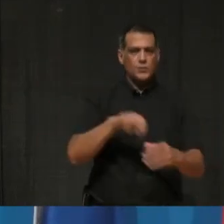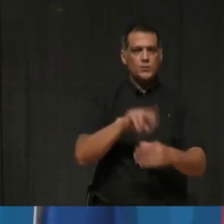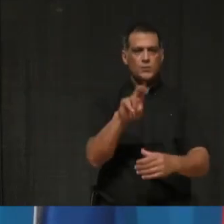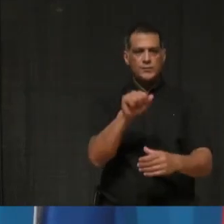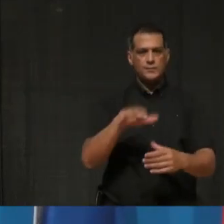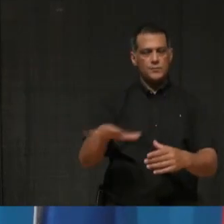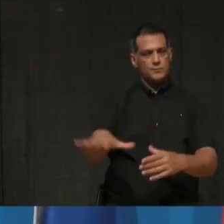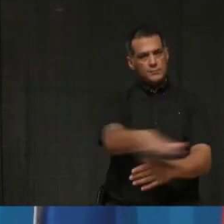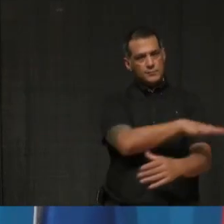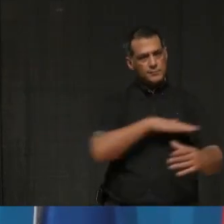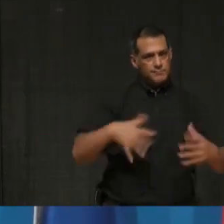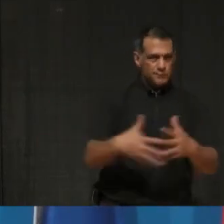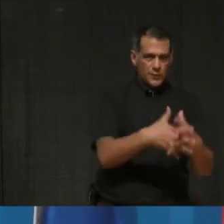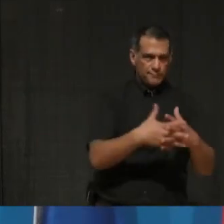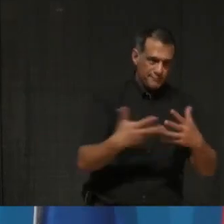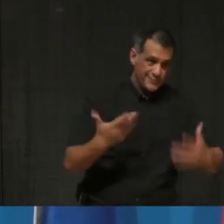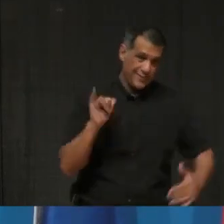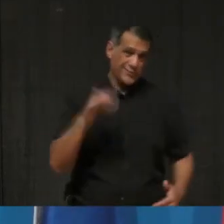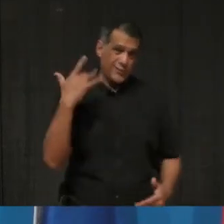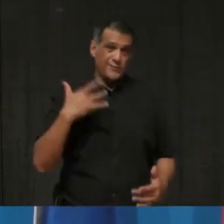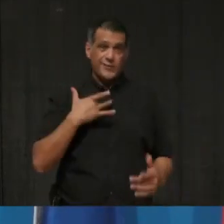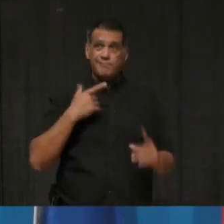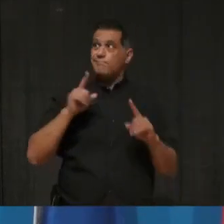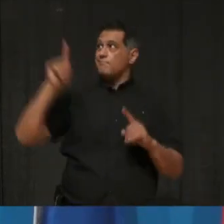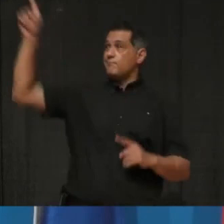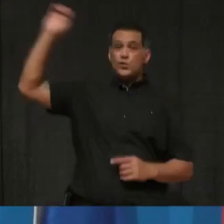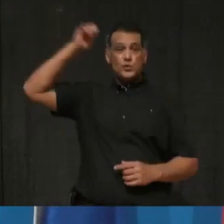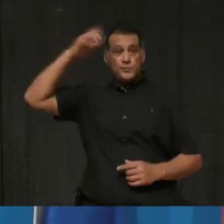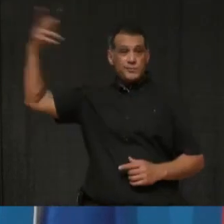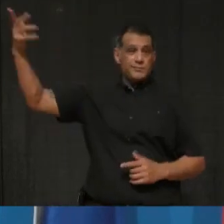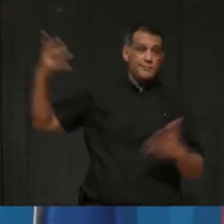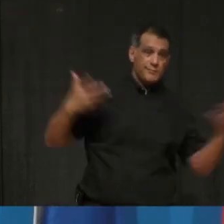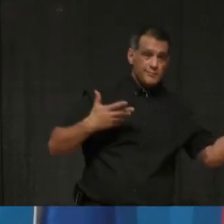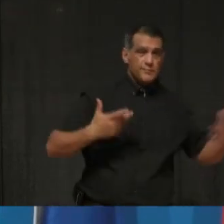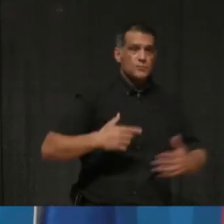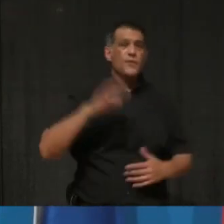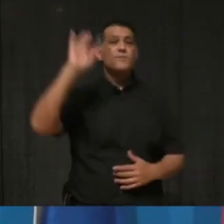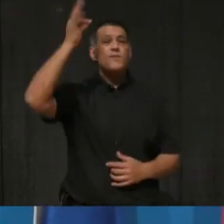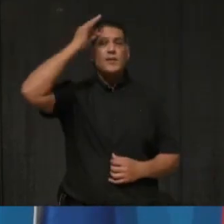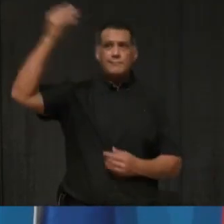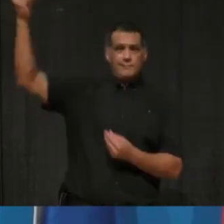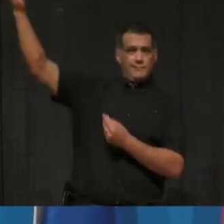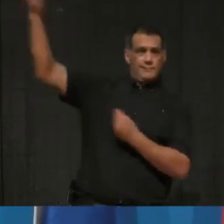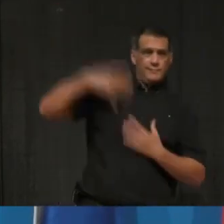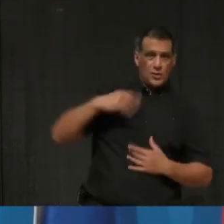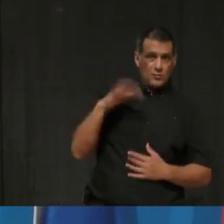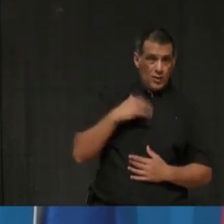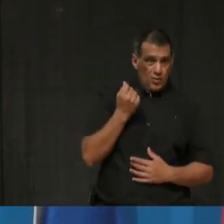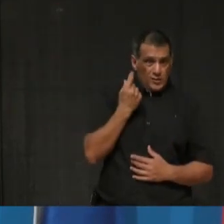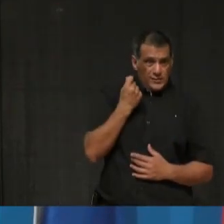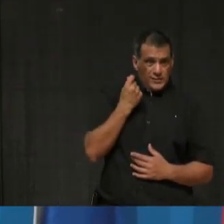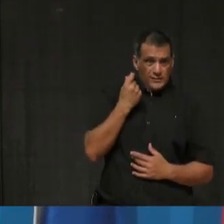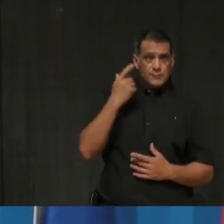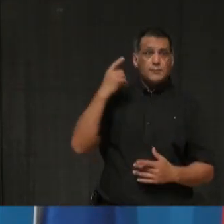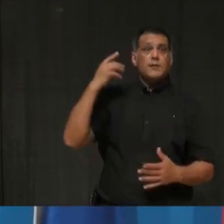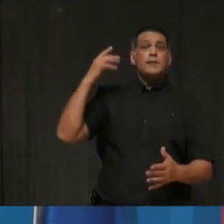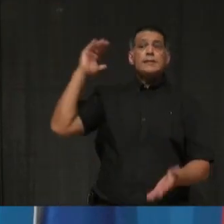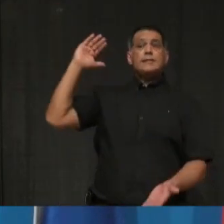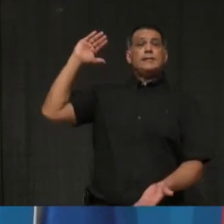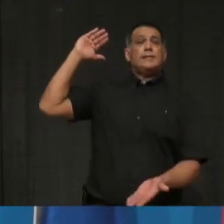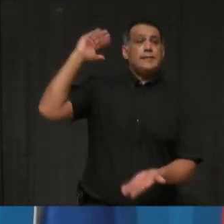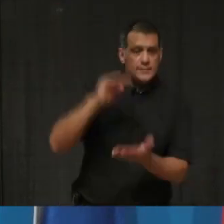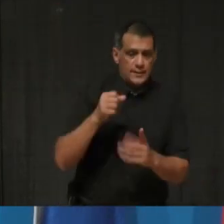and so, uh, this, this is why, as I understand it from our federal, all this is under, from my understanding from our federal partners, uh, this is why we're seeing this impact at this time.